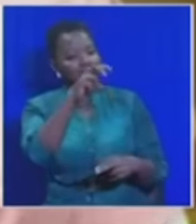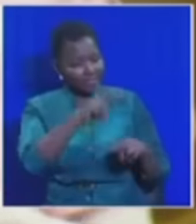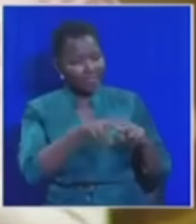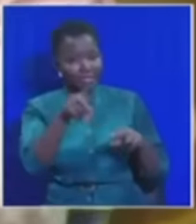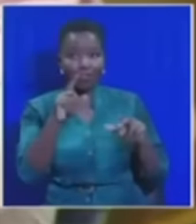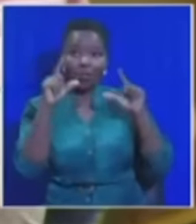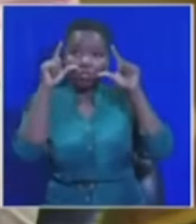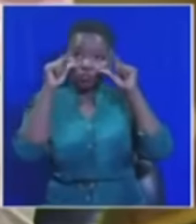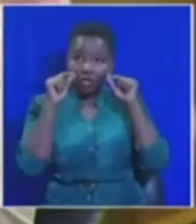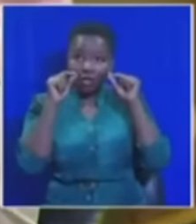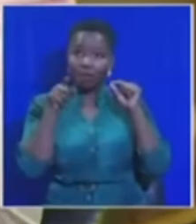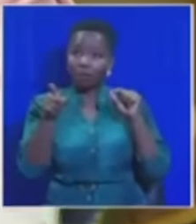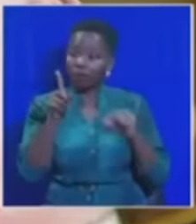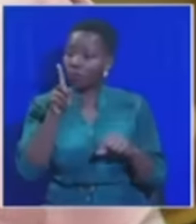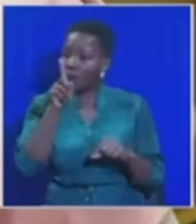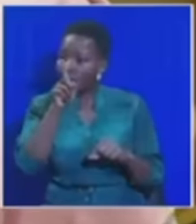and we must keep quiet